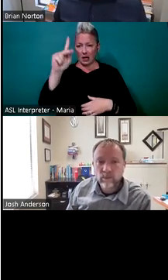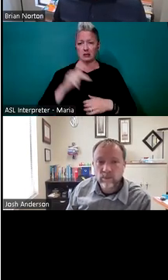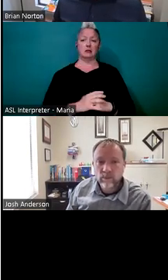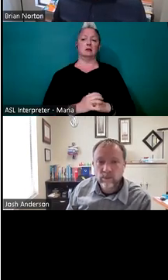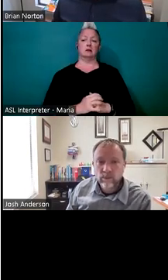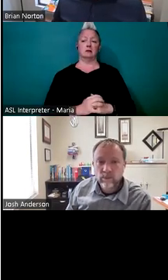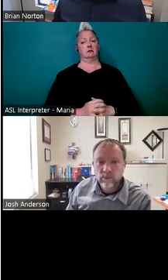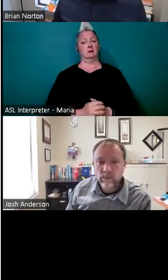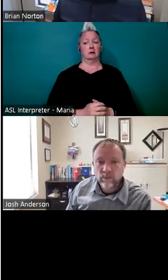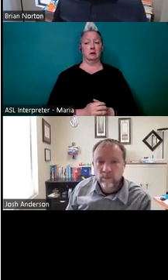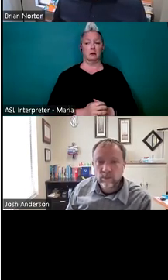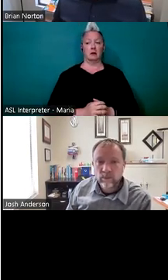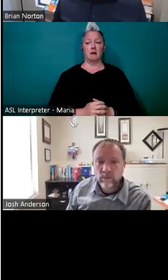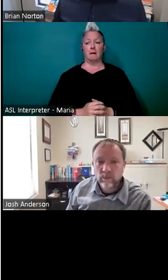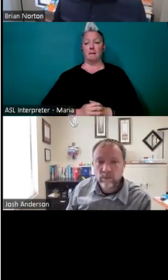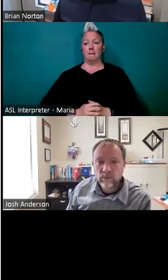have, um,